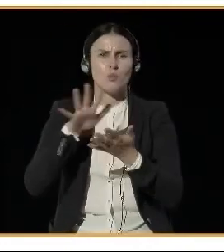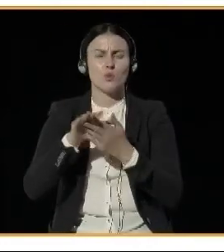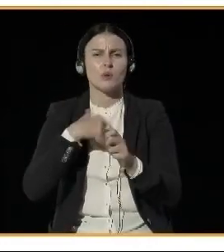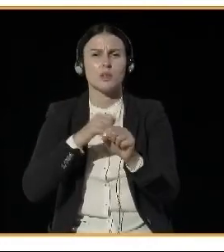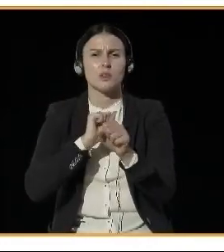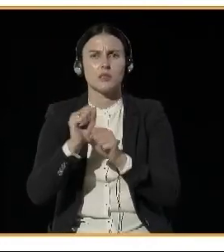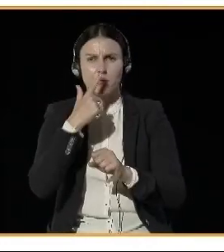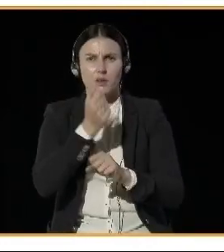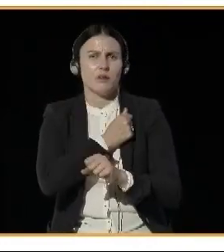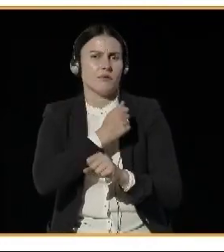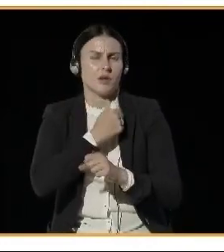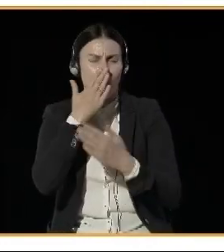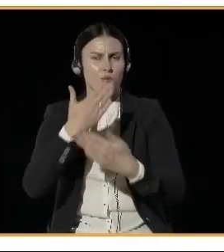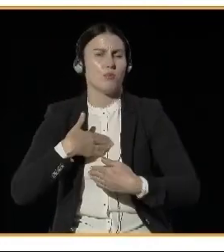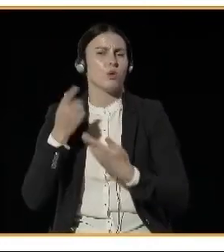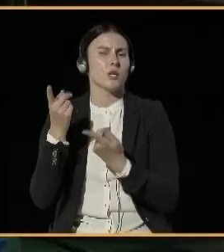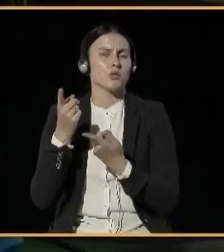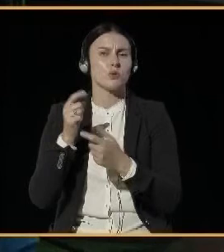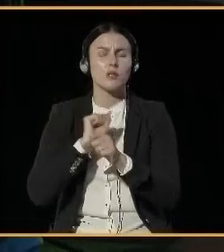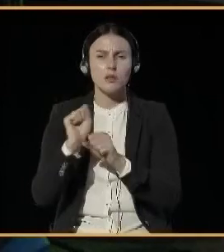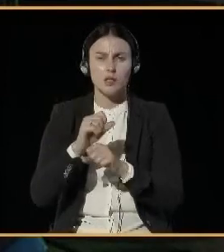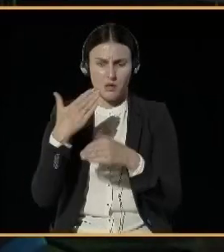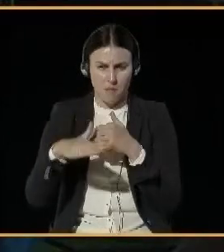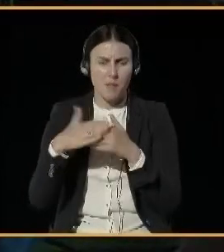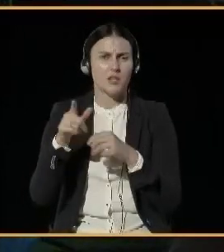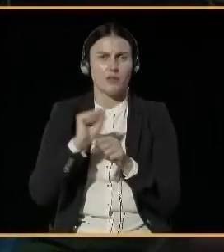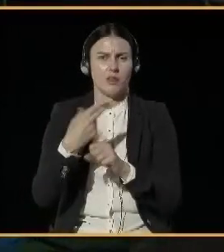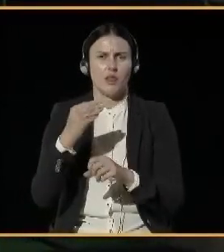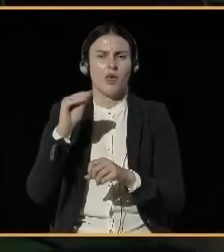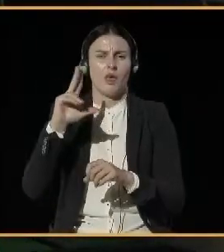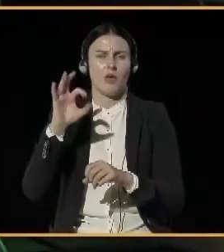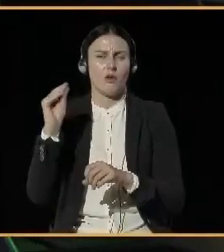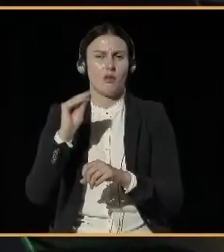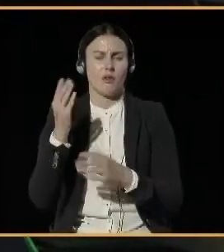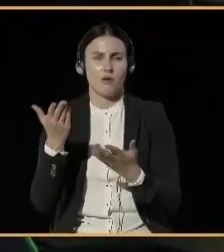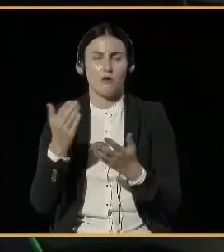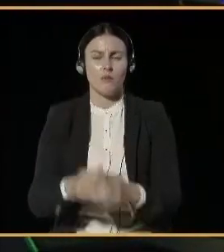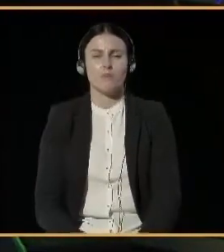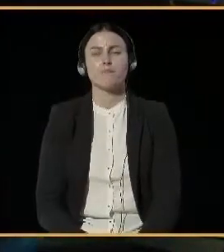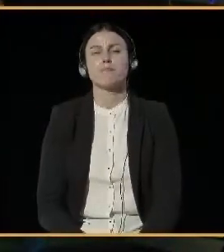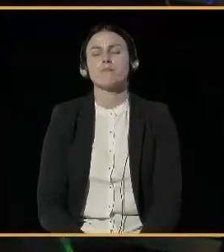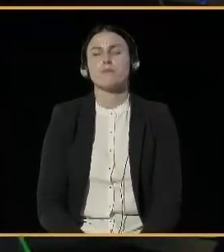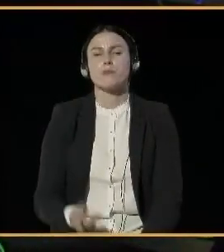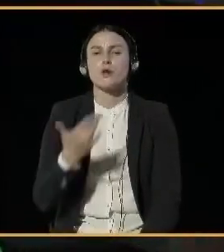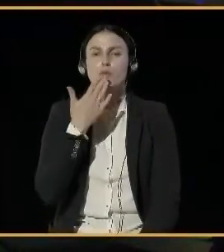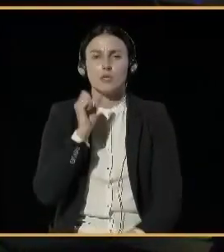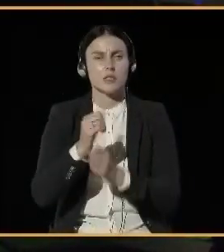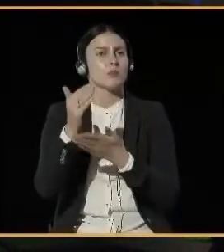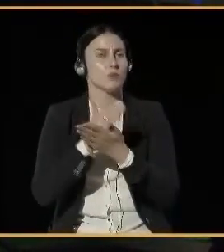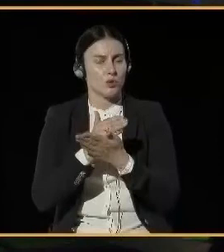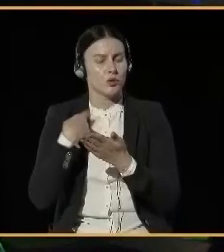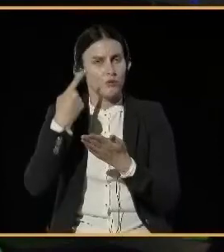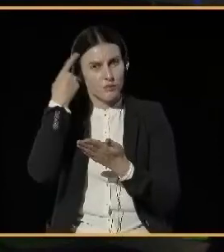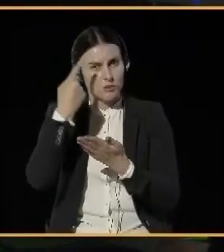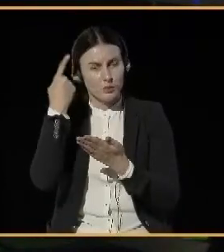a proper fuel. So, maybe there's also some experiences from your side. Like, you've mentioned several programs to support, even economically,